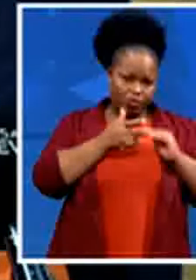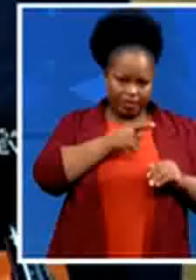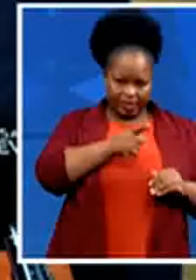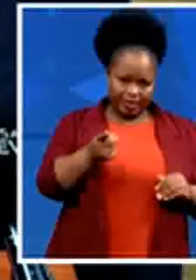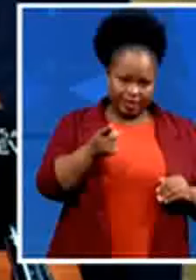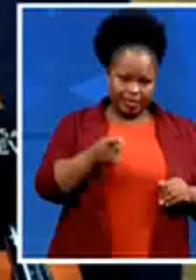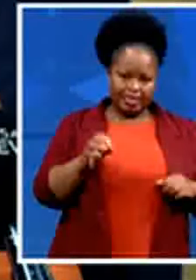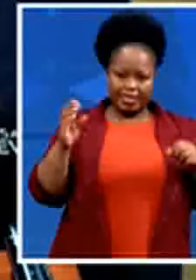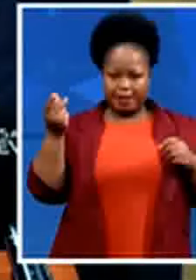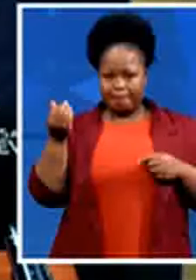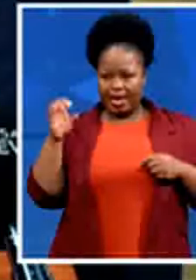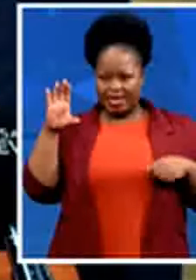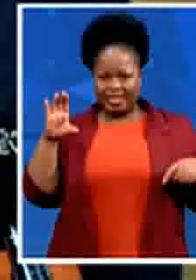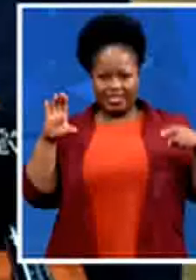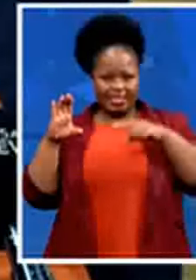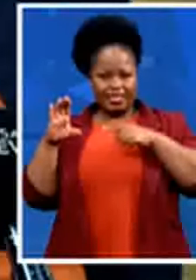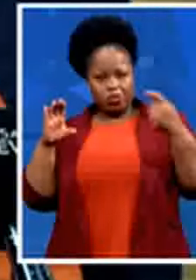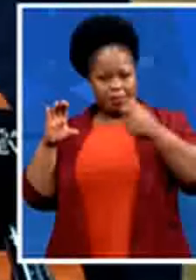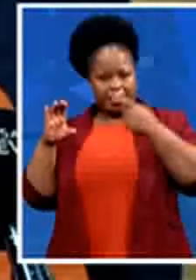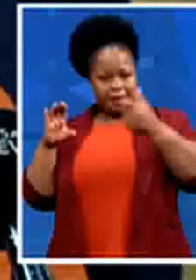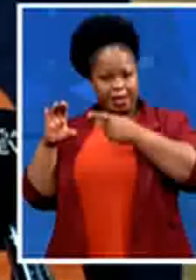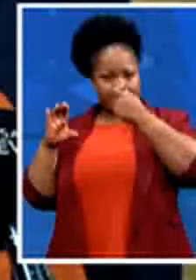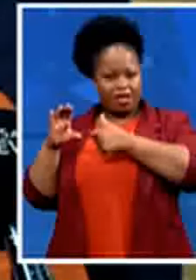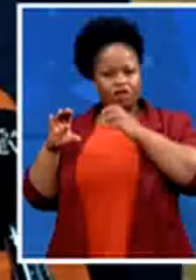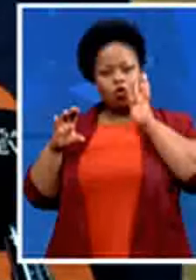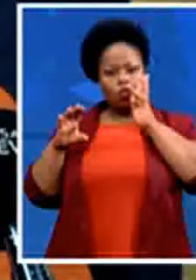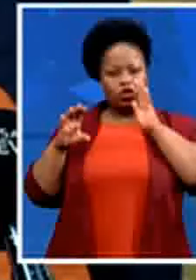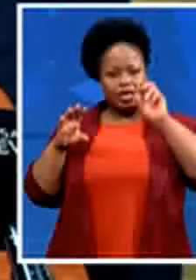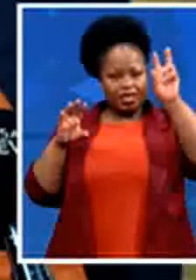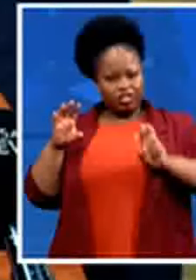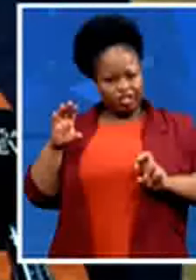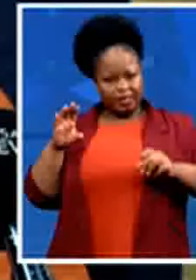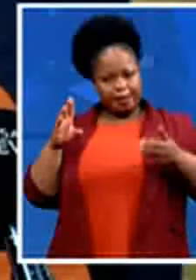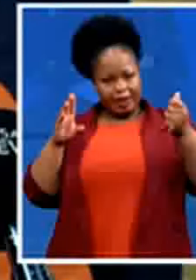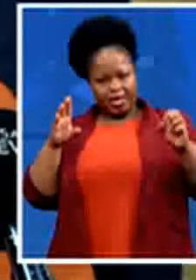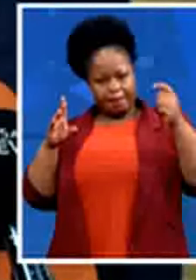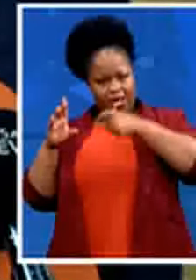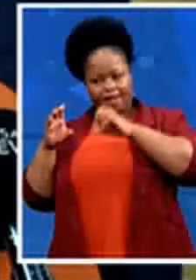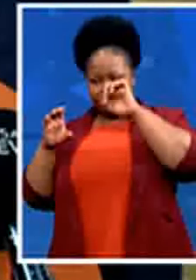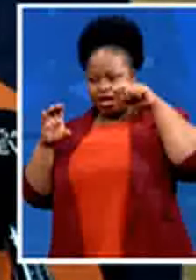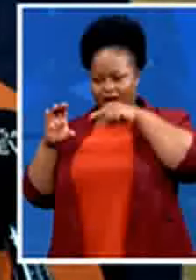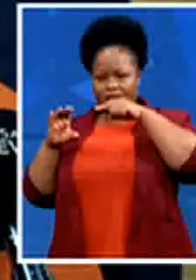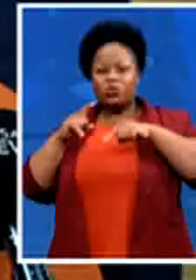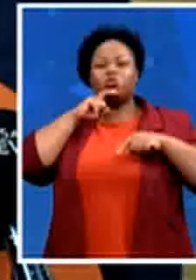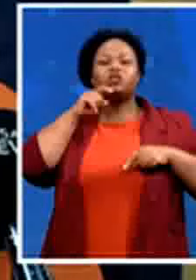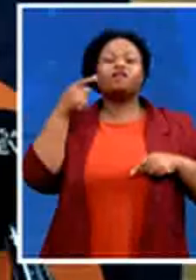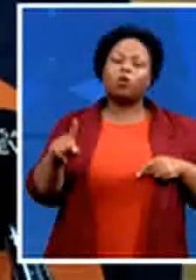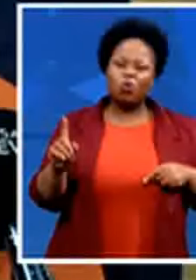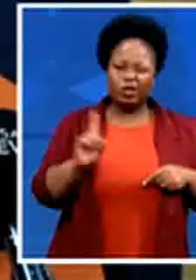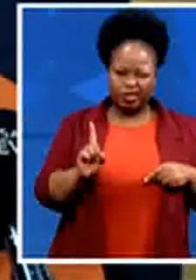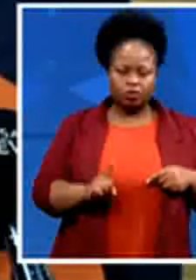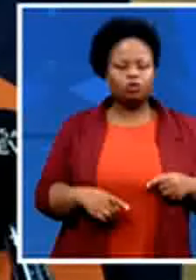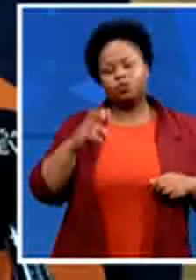so we want to have a people budgeting process that is more participatory